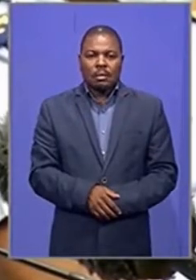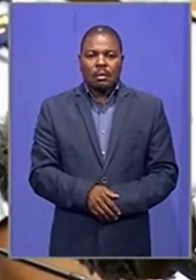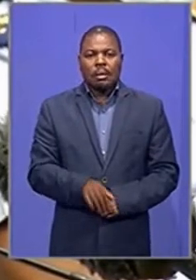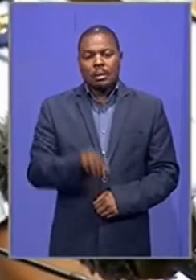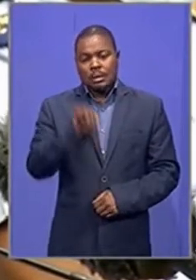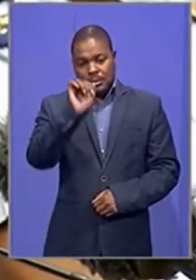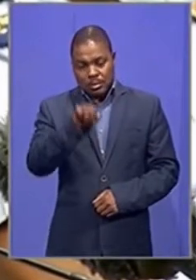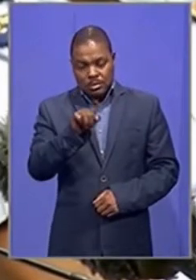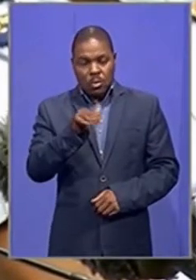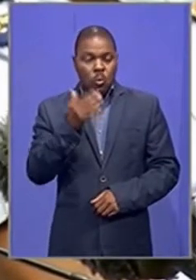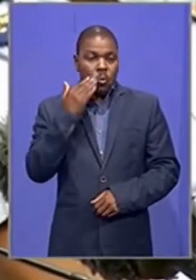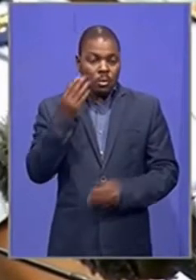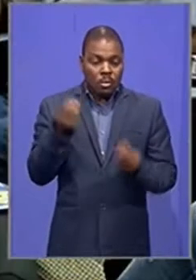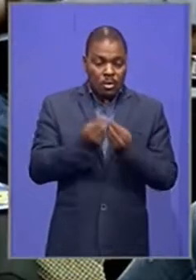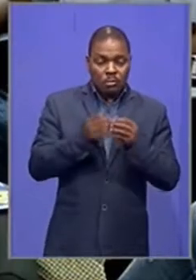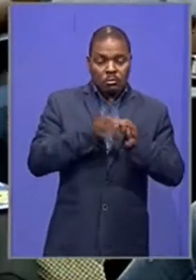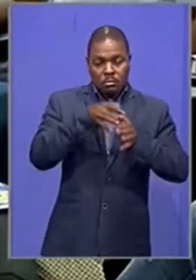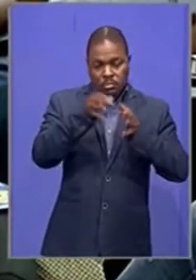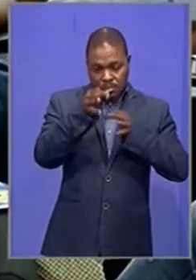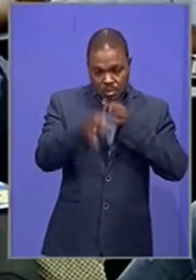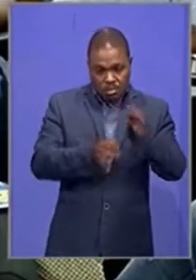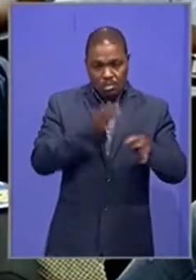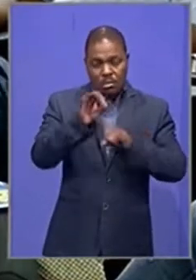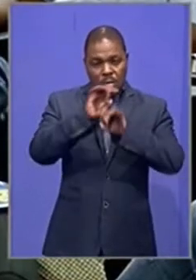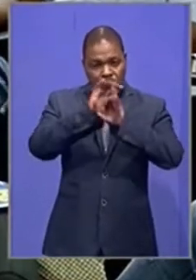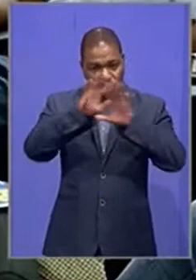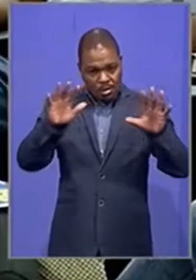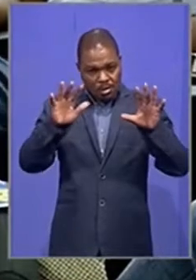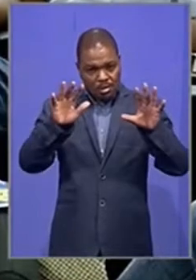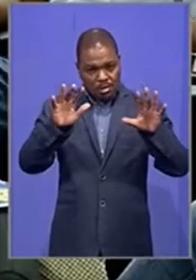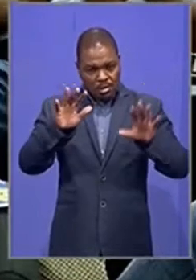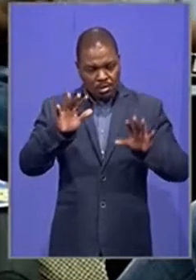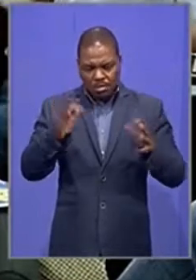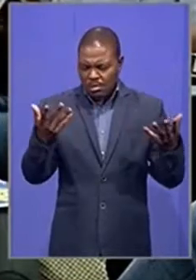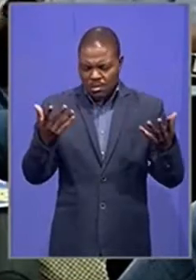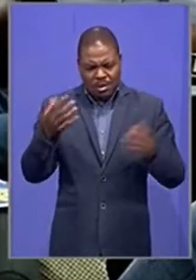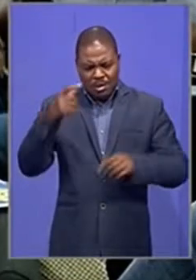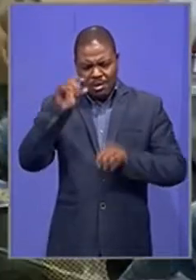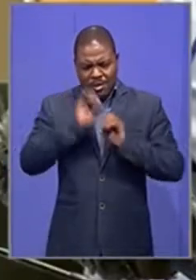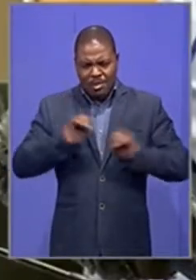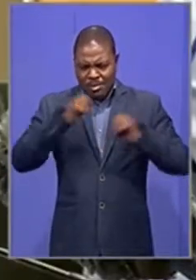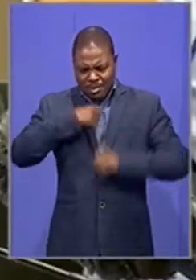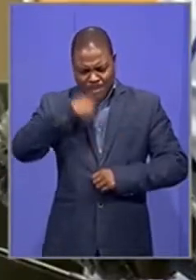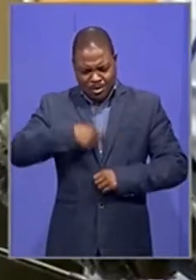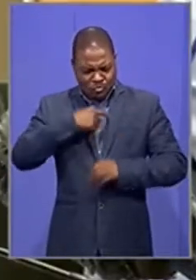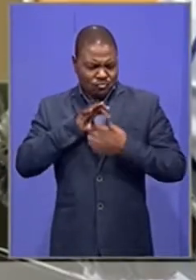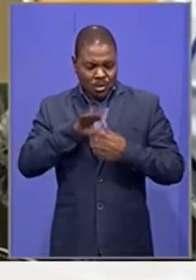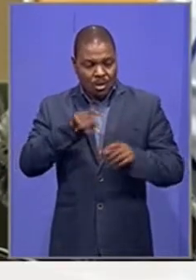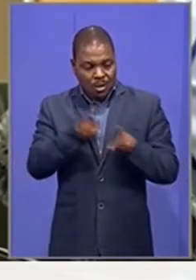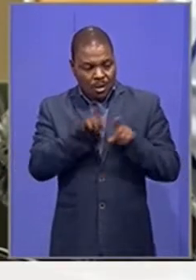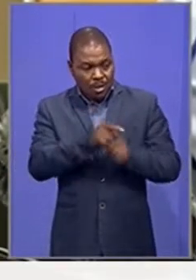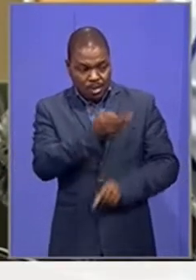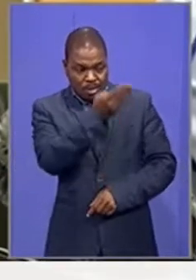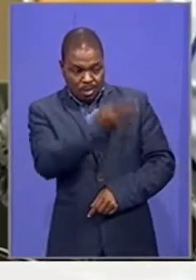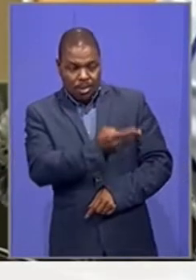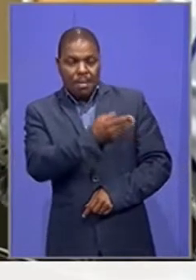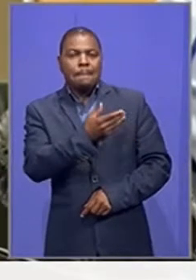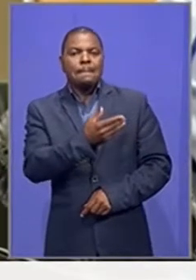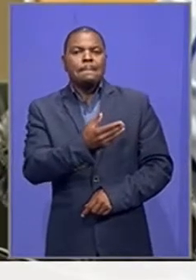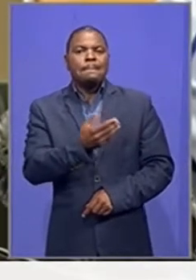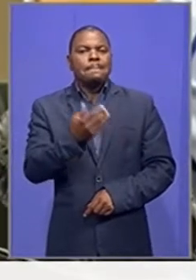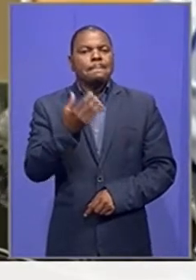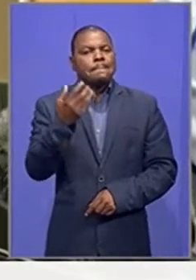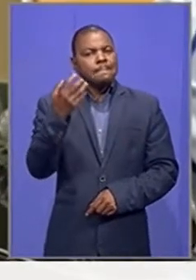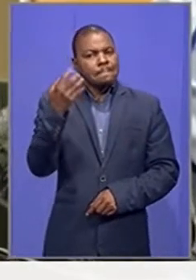are terrified, nothing is personal. And as the minister explains,